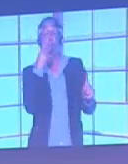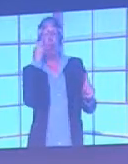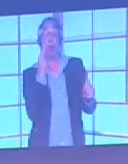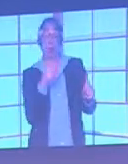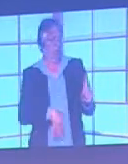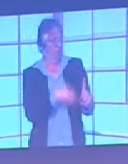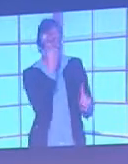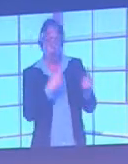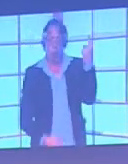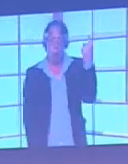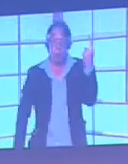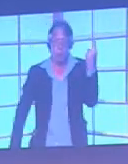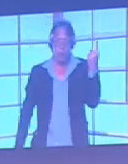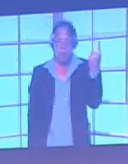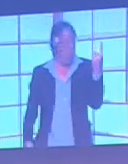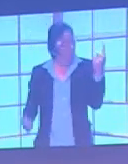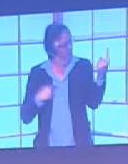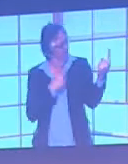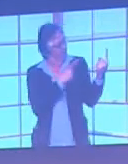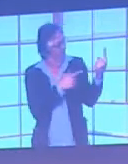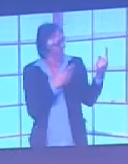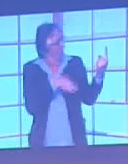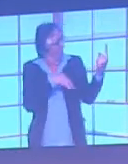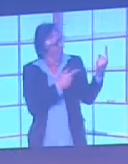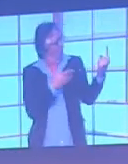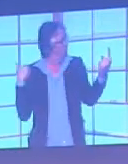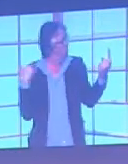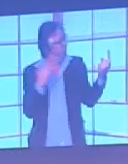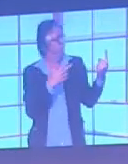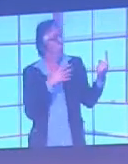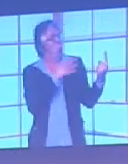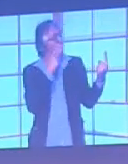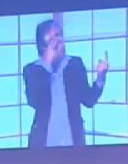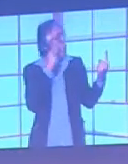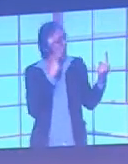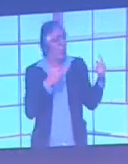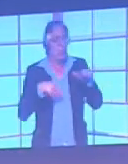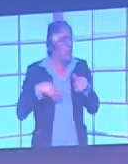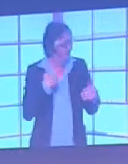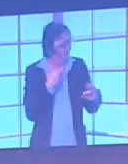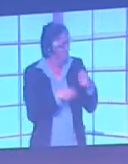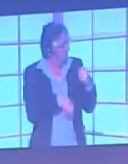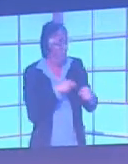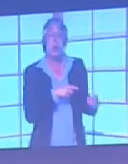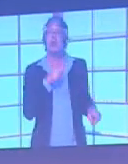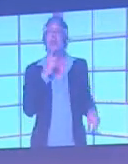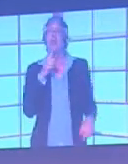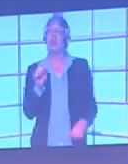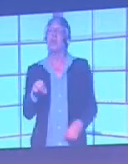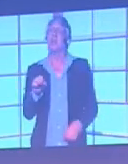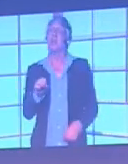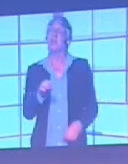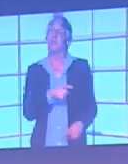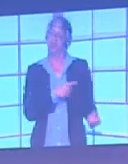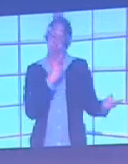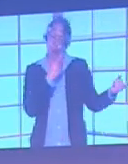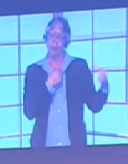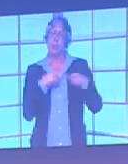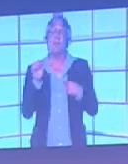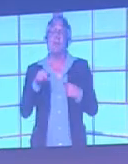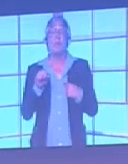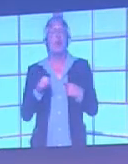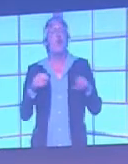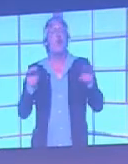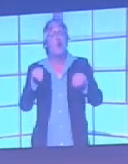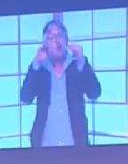managers or anyone ever help you out with your colour blindness when you were playing? And he said, well yes, in training managers used to make